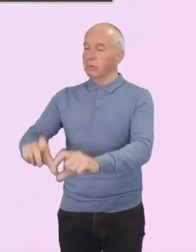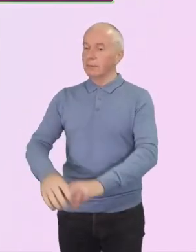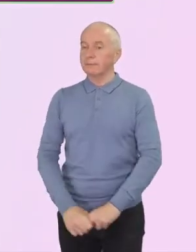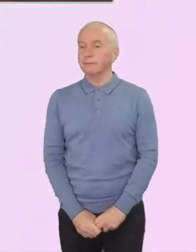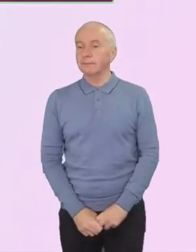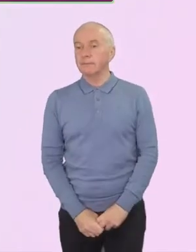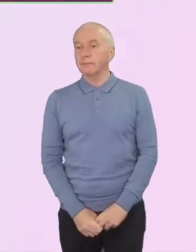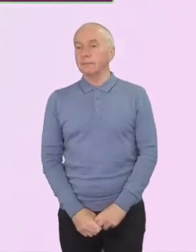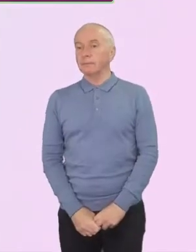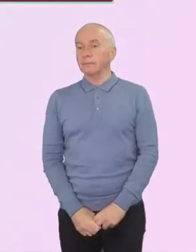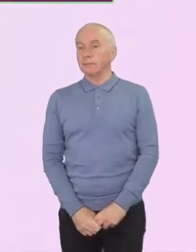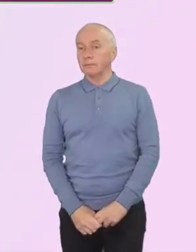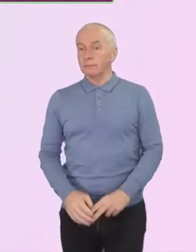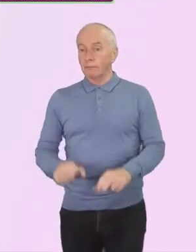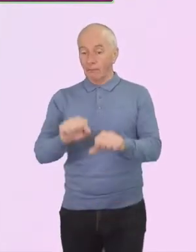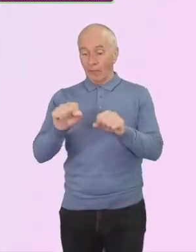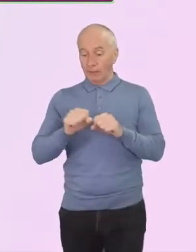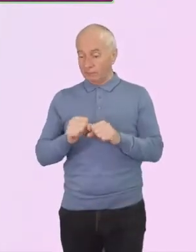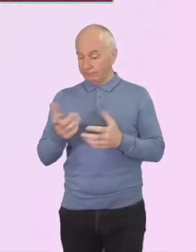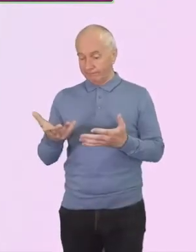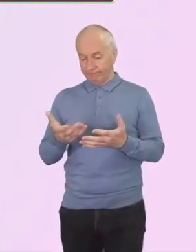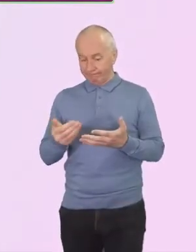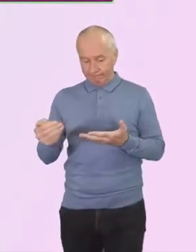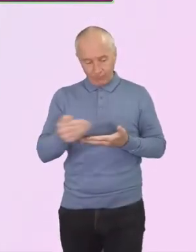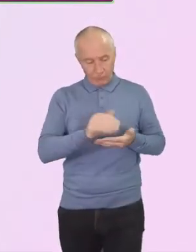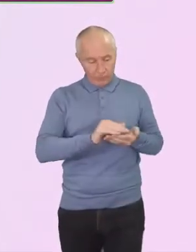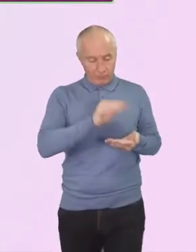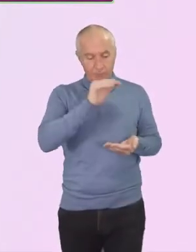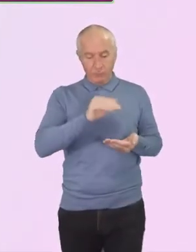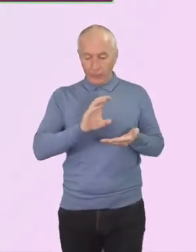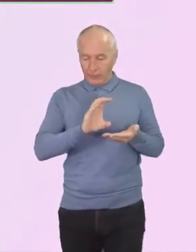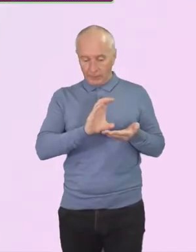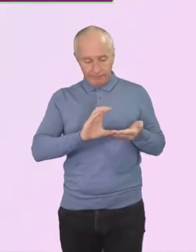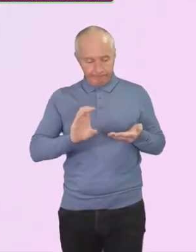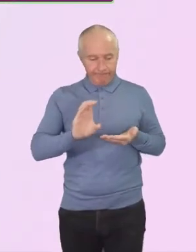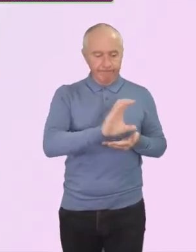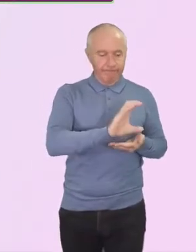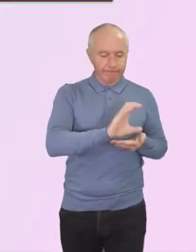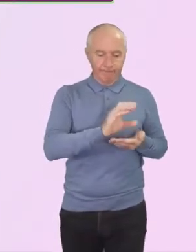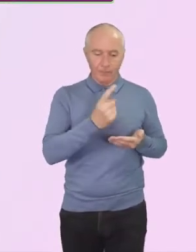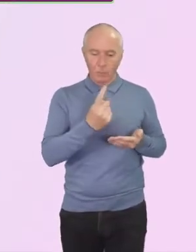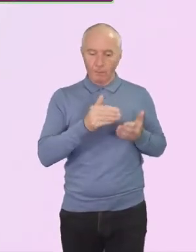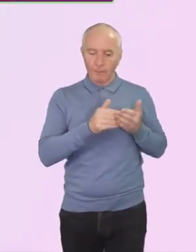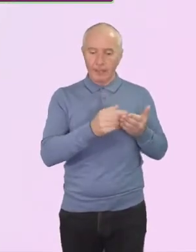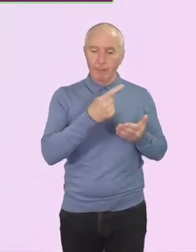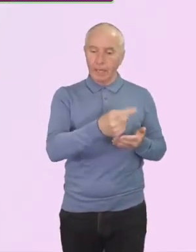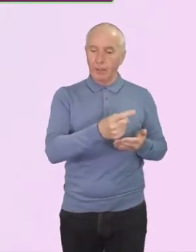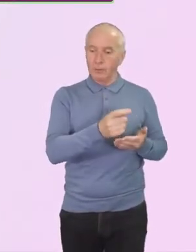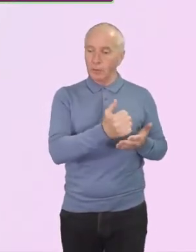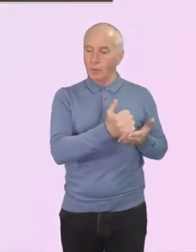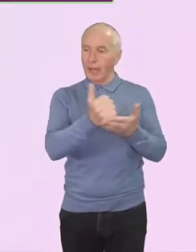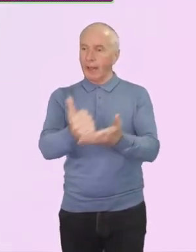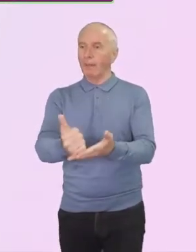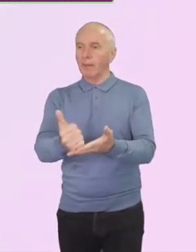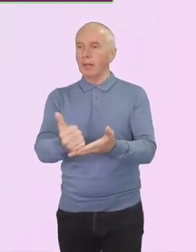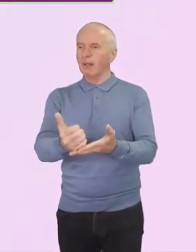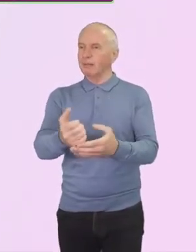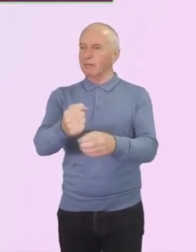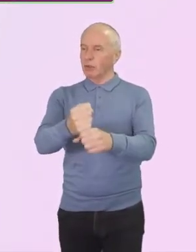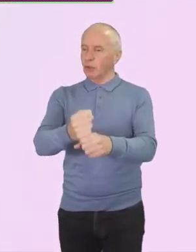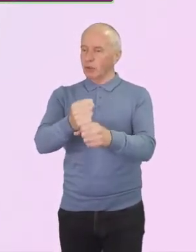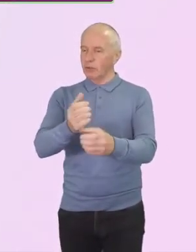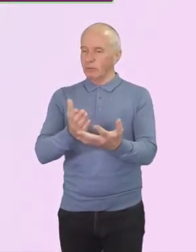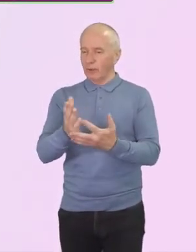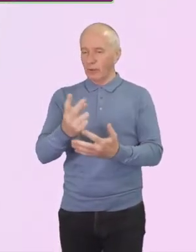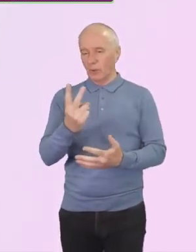Our reserves allowed us to set aside £1 million for help to churches during 2020. We have been able